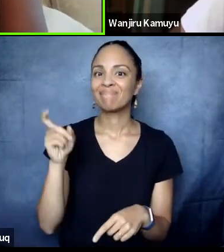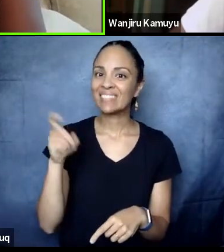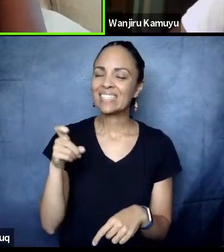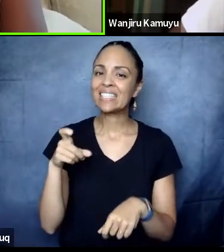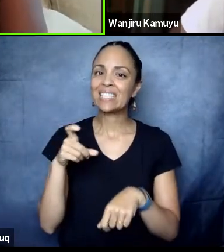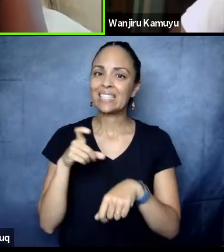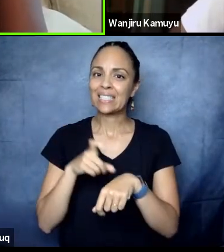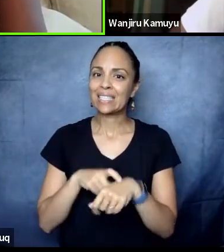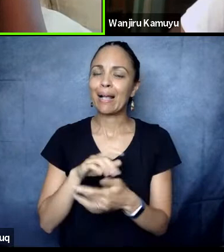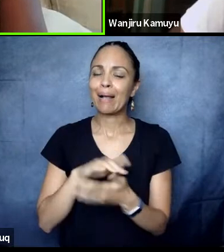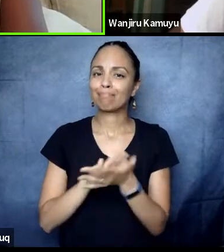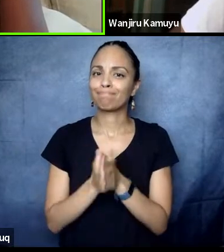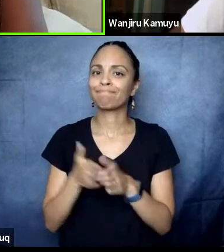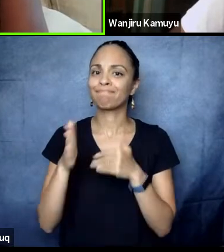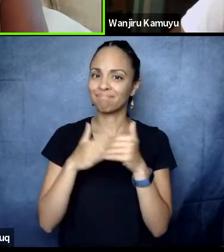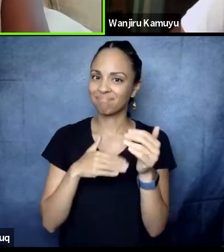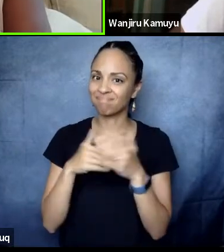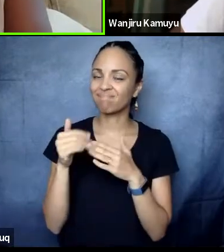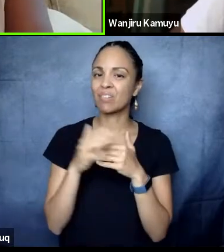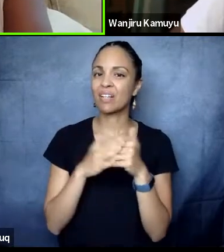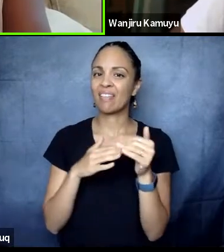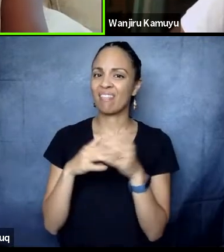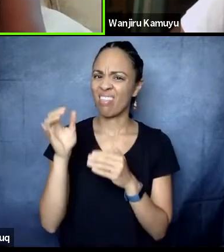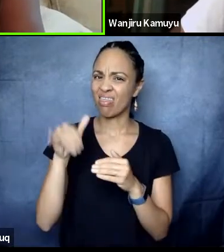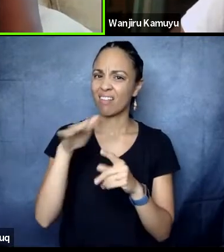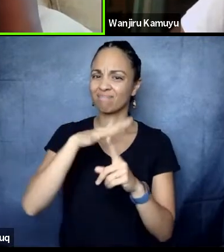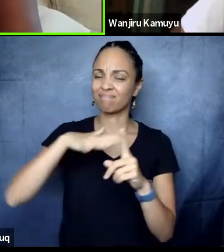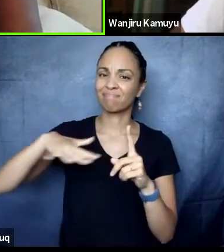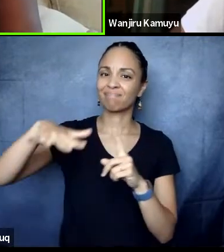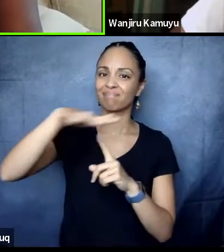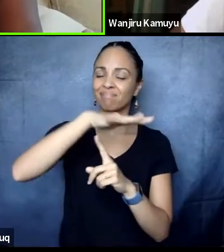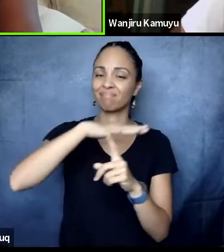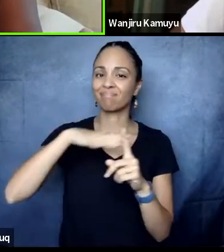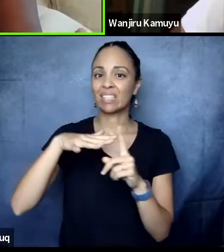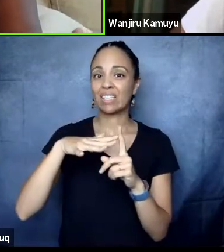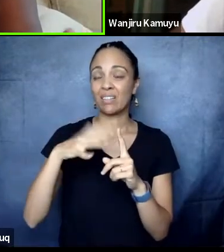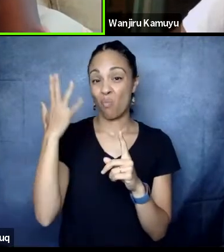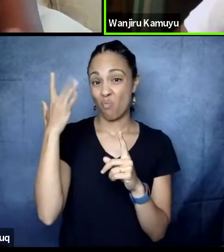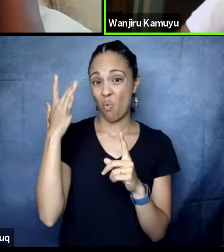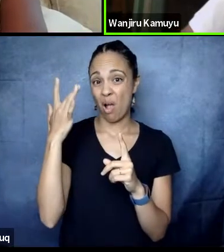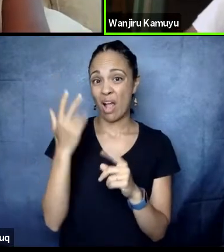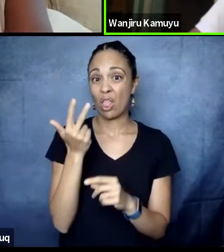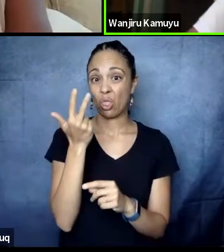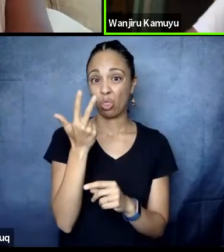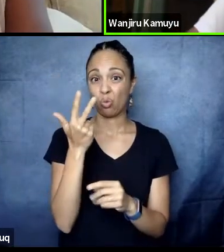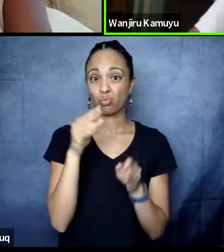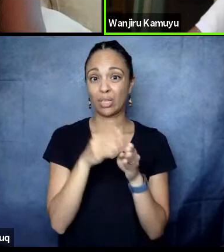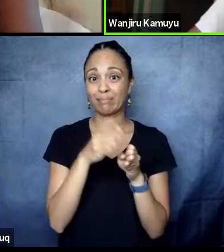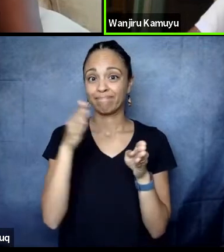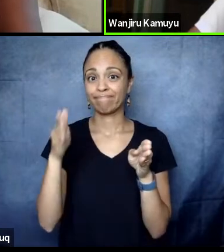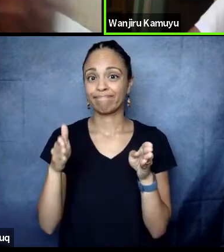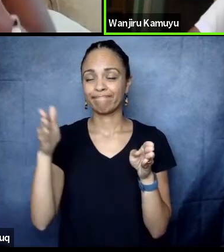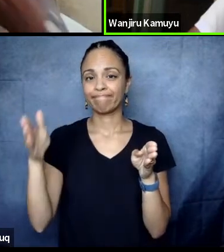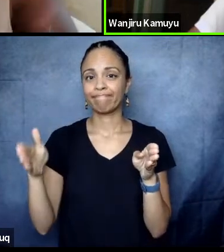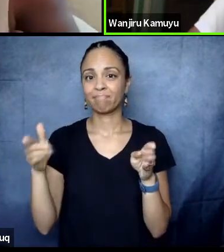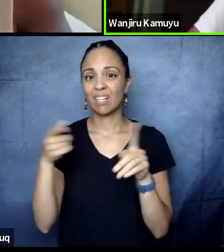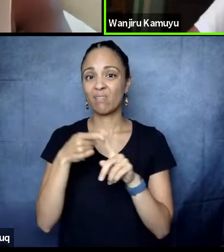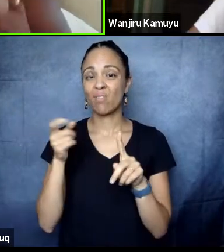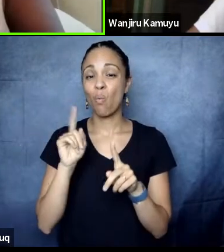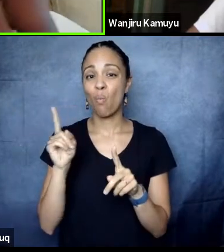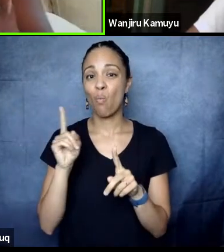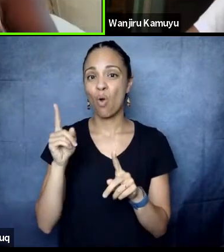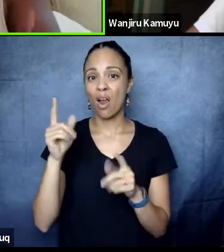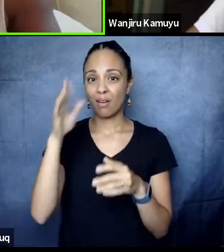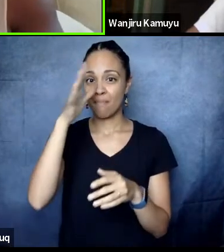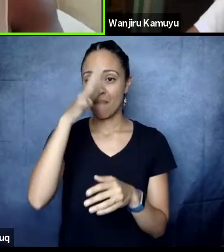and to being in, in that, in that environment, because it's three blocks from where George Floyd was murdered. Yeah. So even though I'm